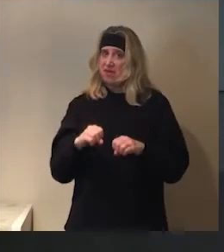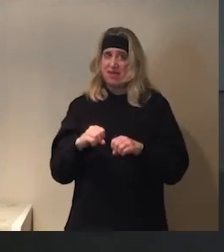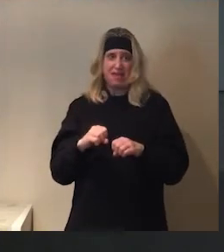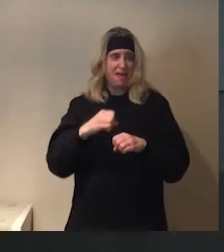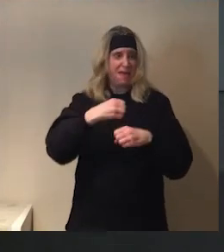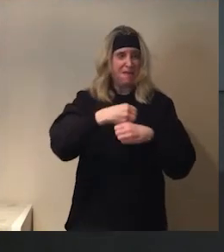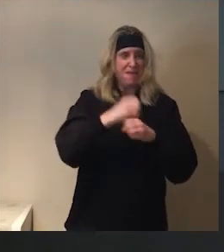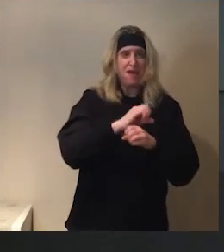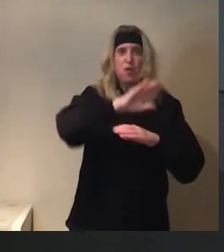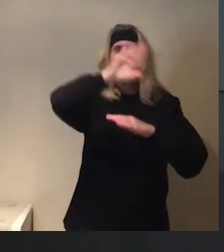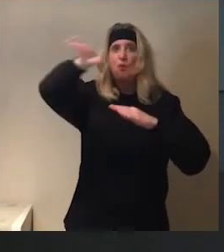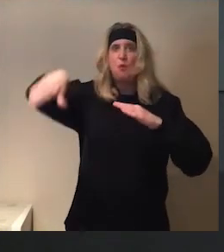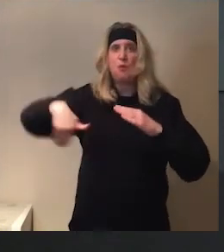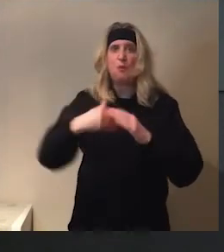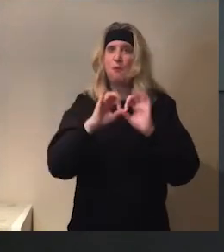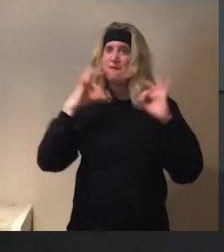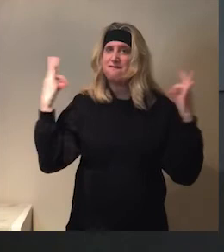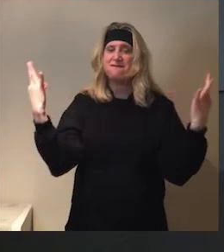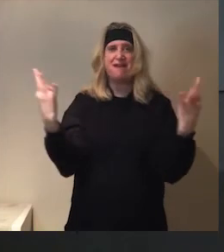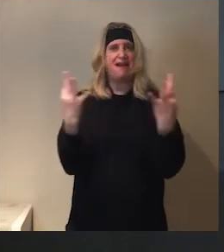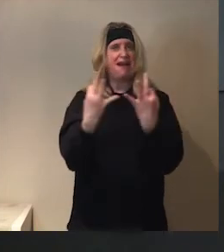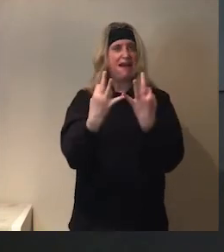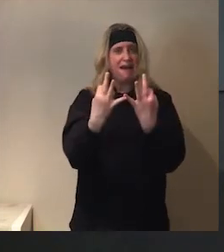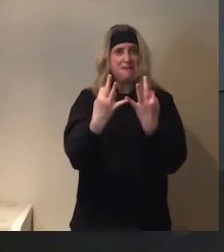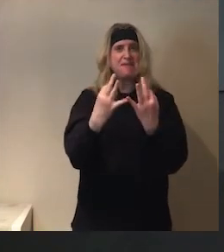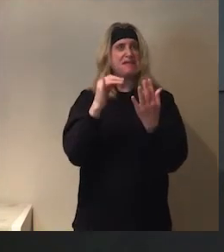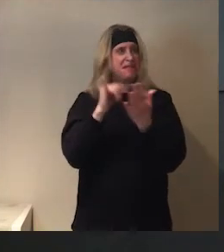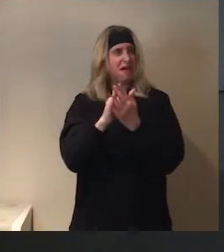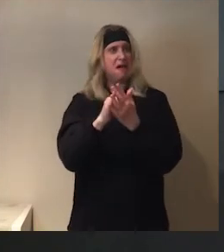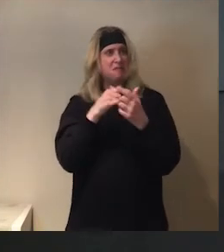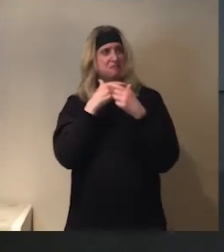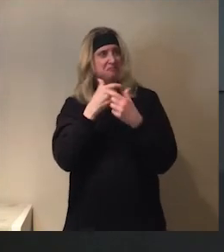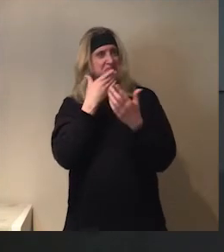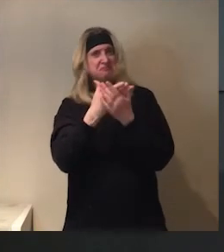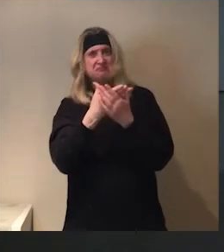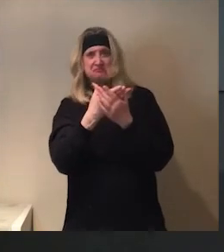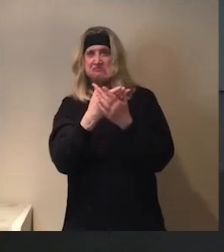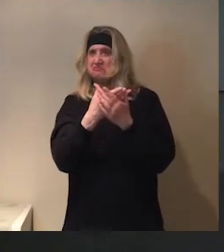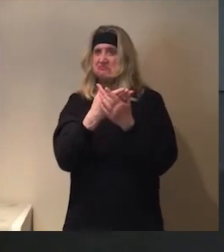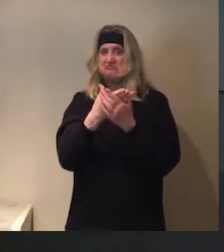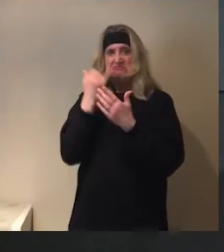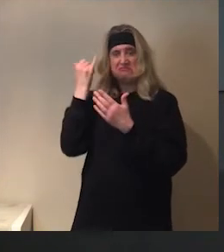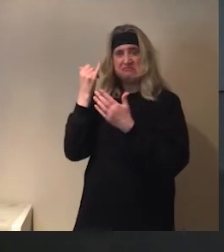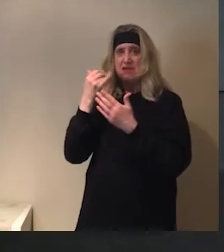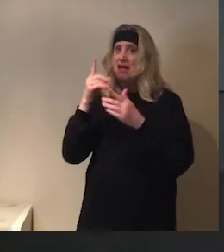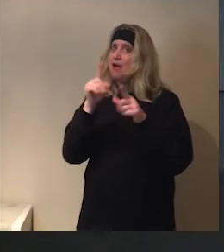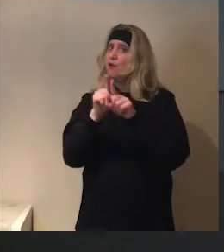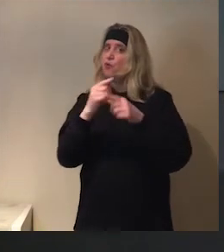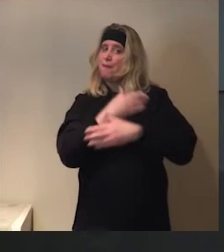whole family. Yes. Right? We can make the whole family. That would be a good thing, right? And the baby.